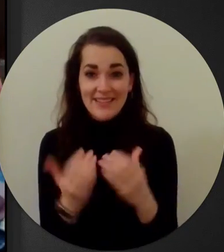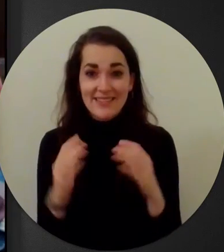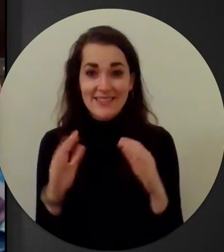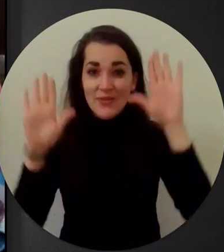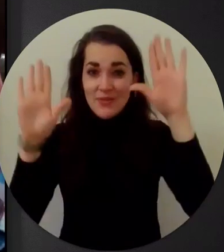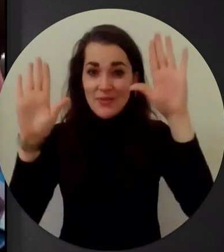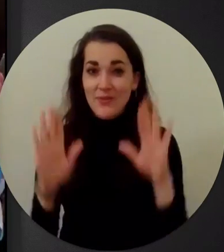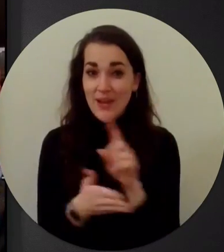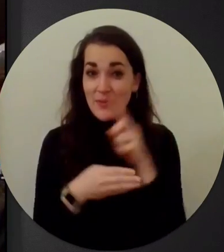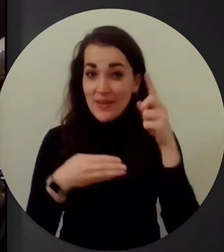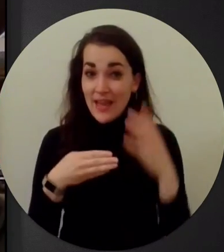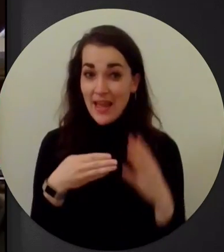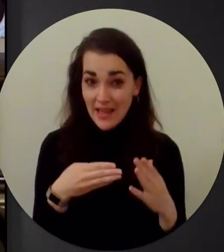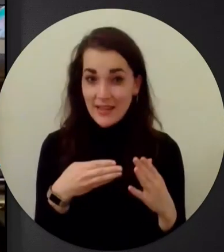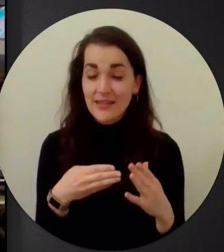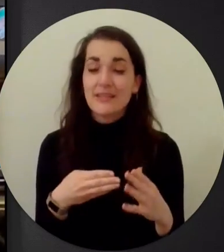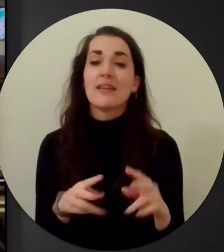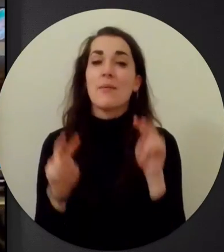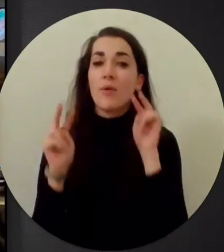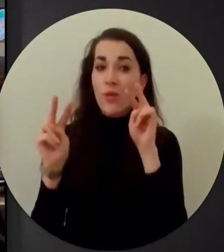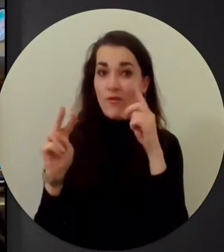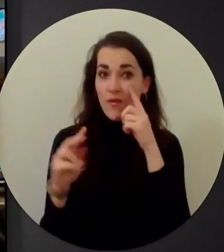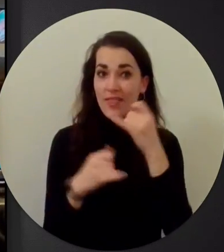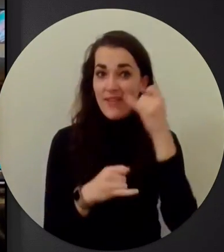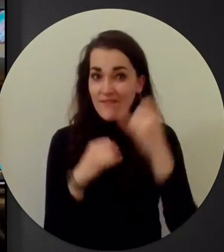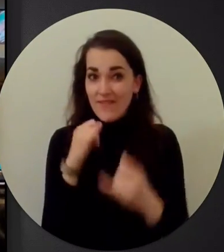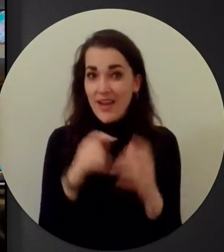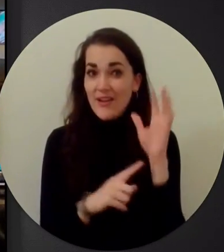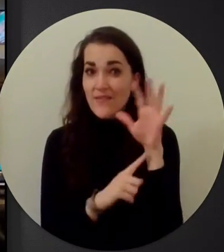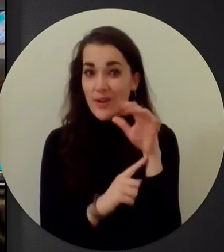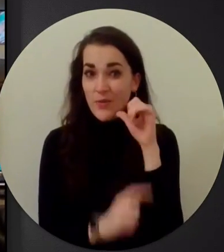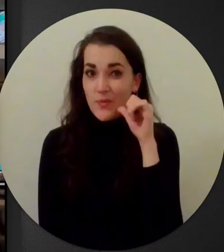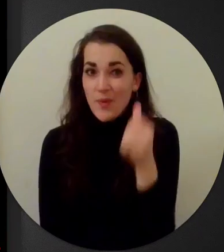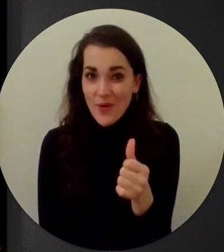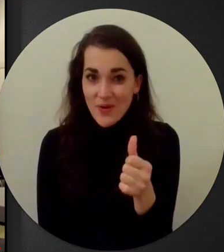Have a great weekend and be on the lookout for the final video tomorrow.